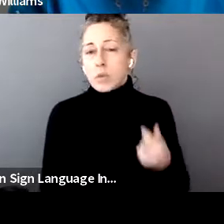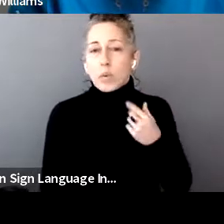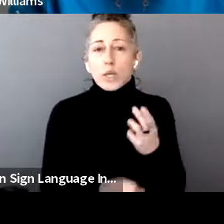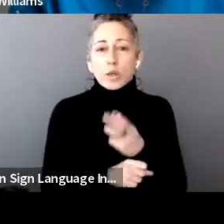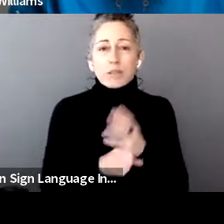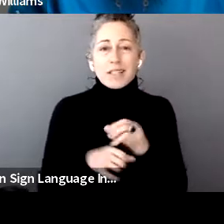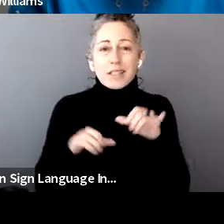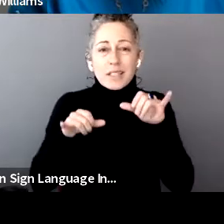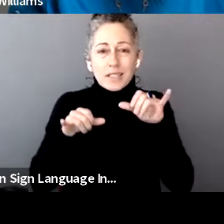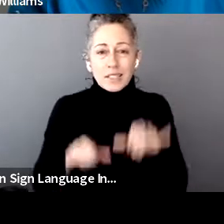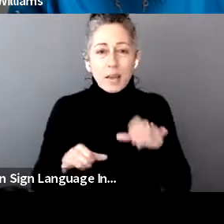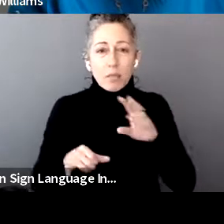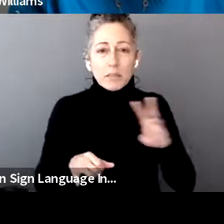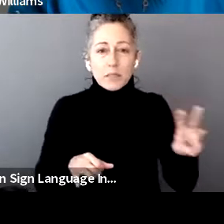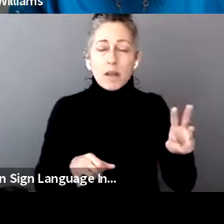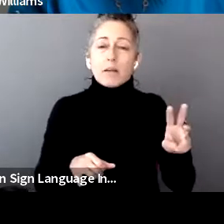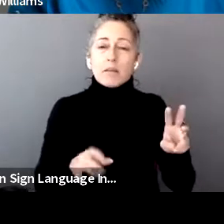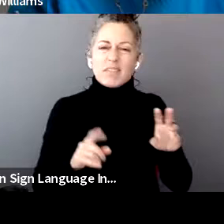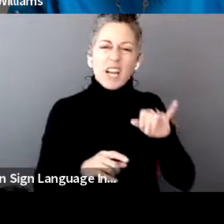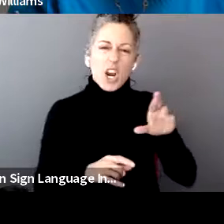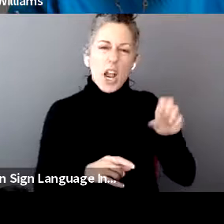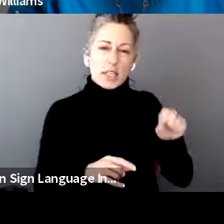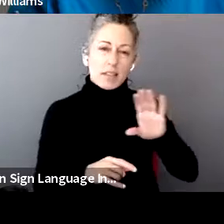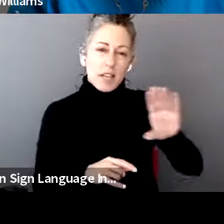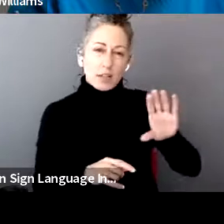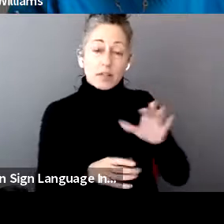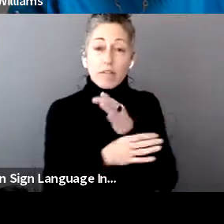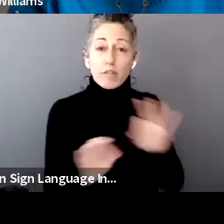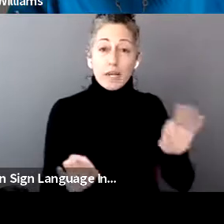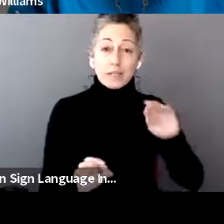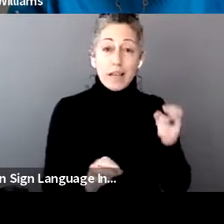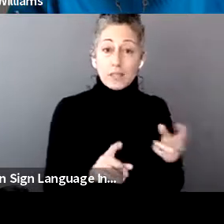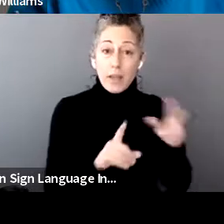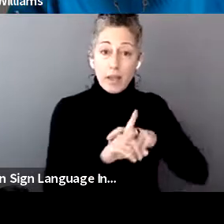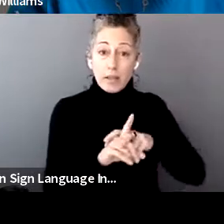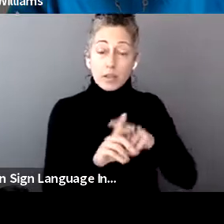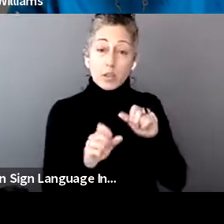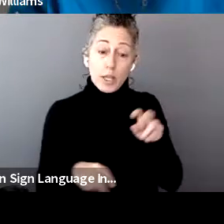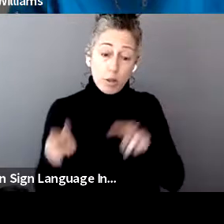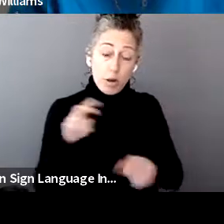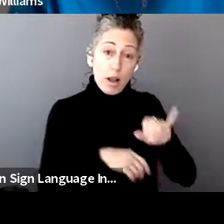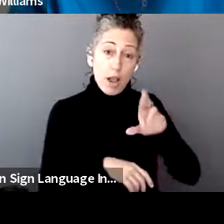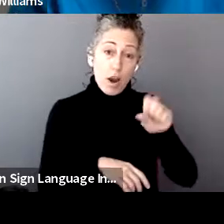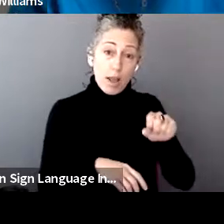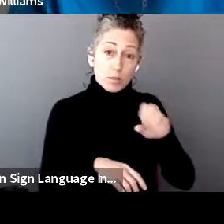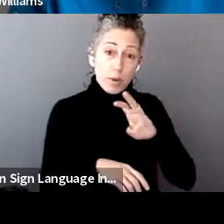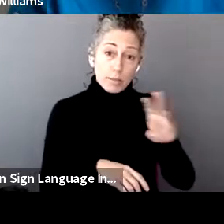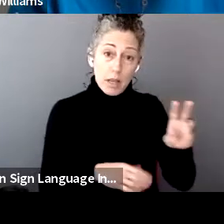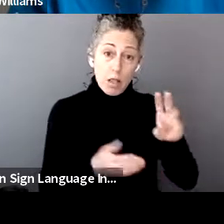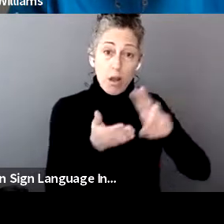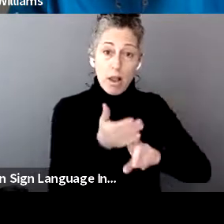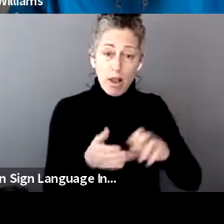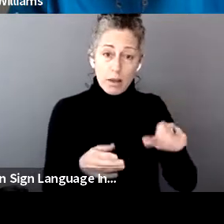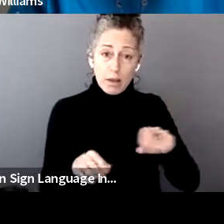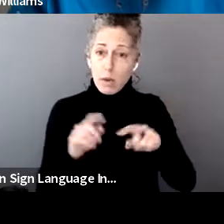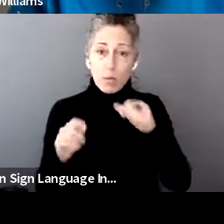website that the IRS mentioned, which is the, um, the free tax file. Um, you can go to their IRS website and log on. Um, but we are